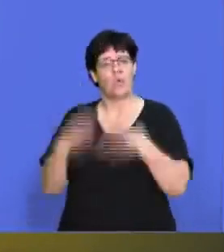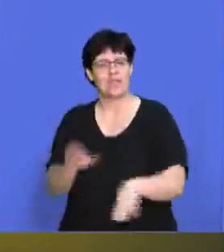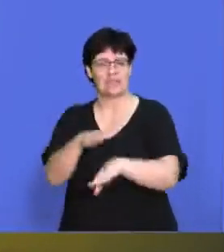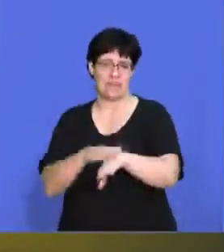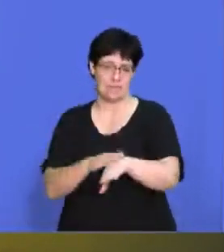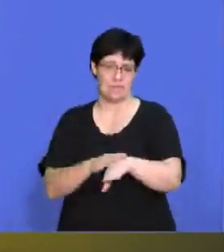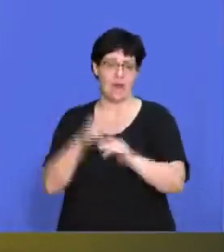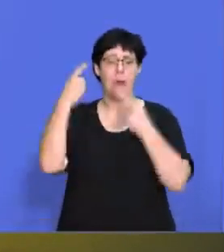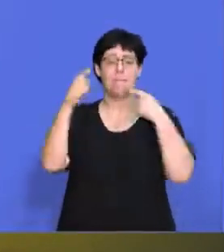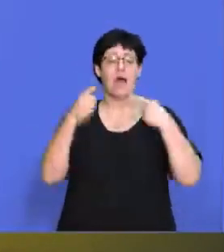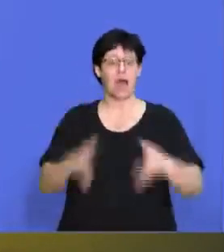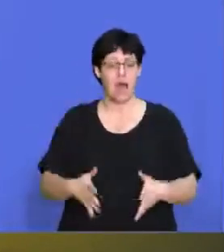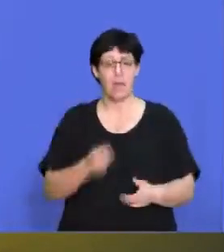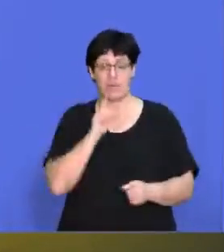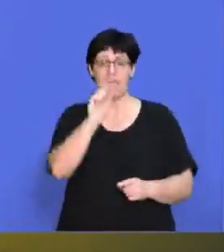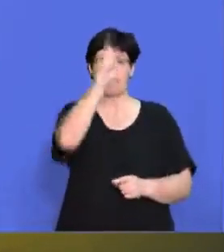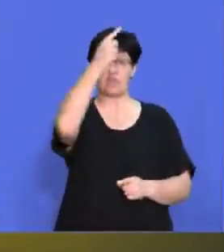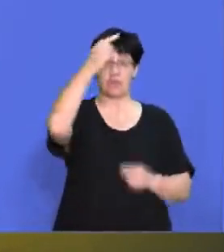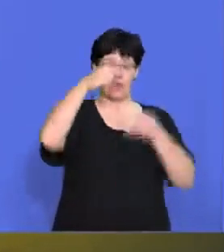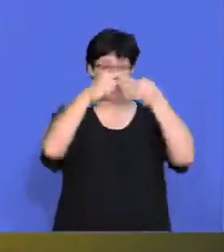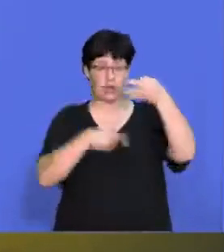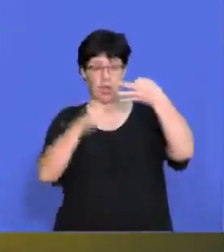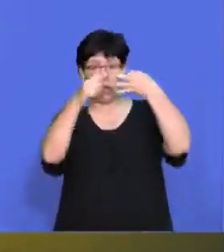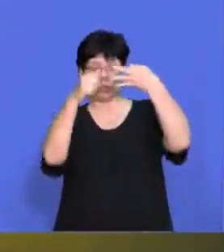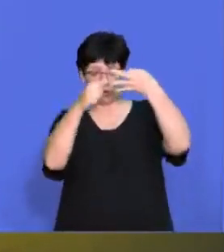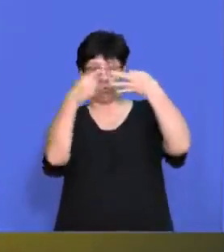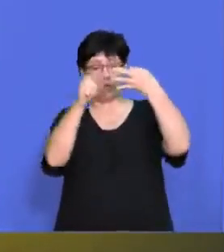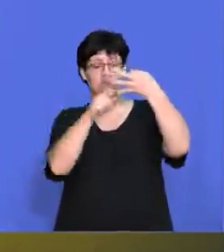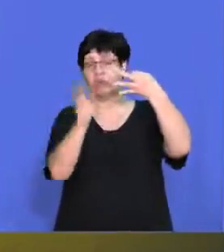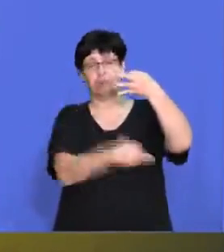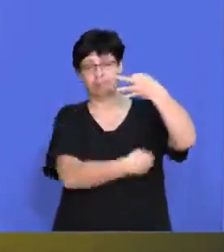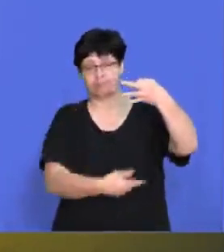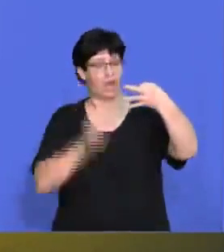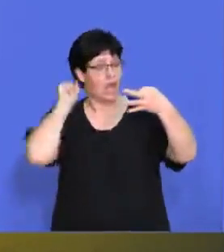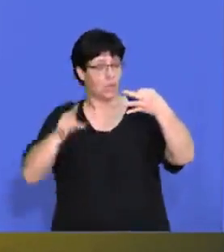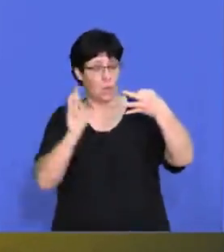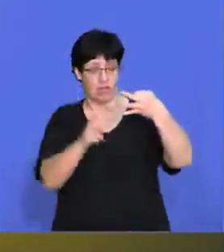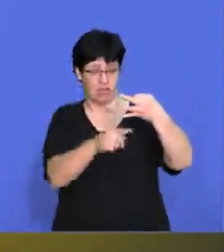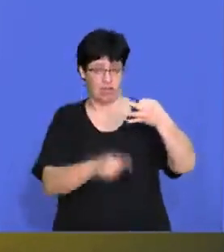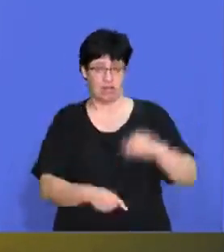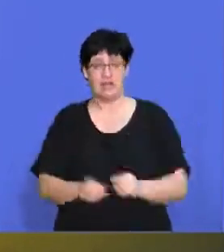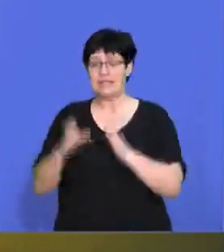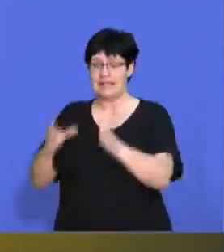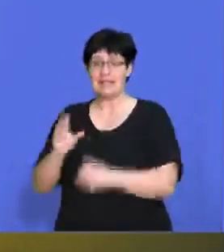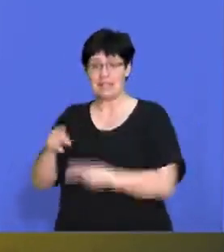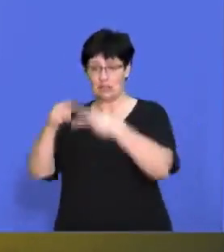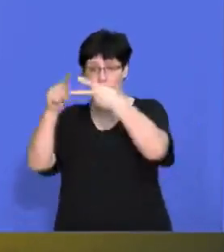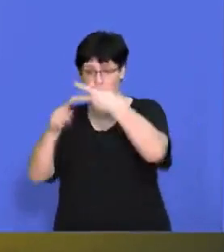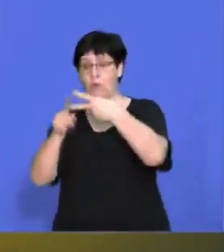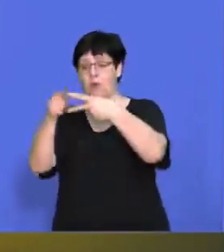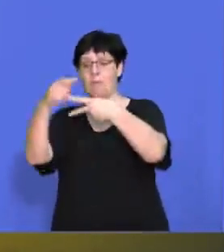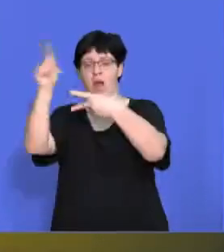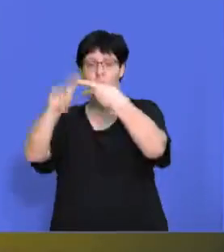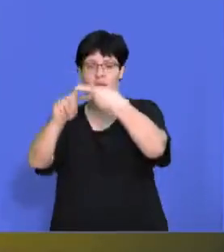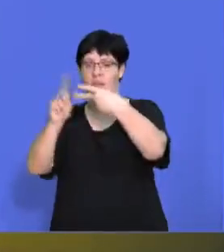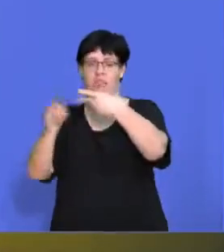wasting a lot of time there. You're and the markers will only mark the first two questions from Section B and they'll only mark one question from Section